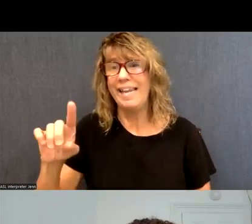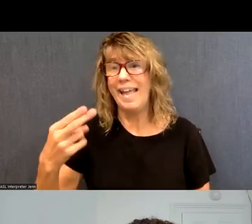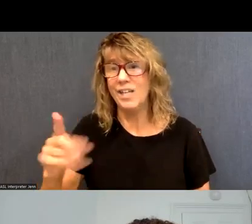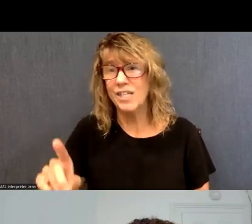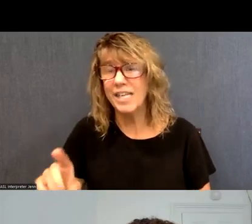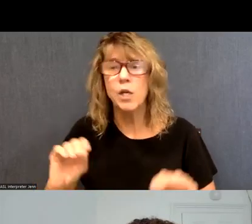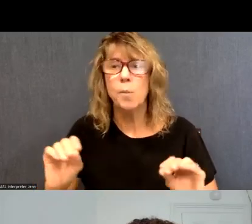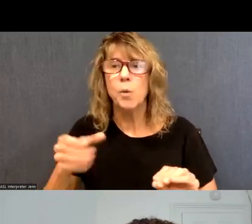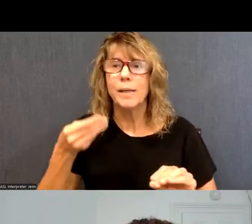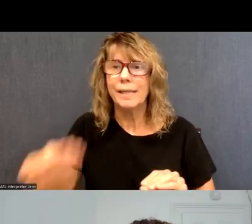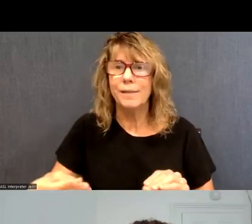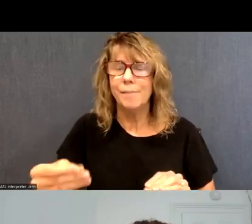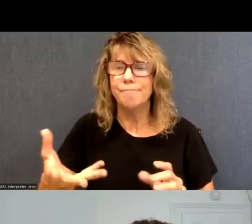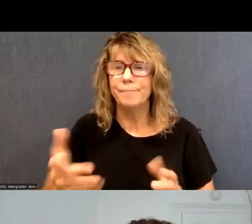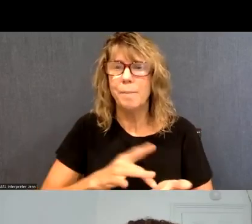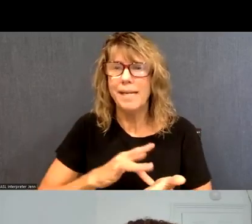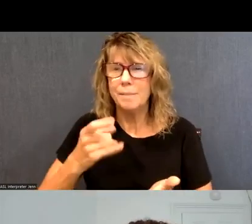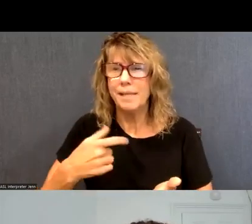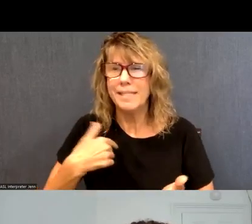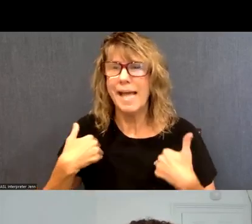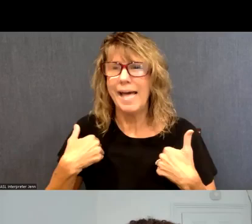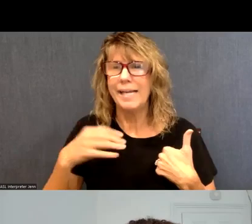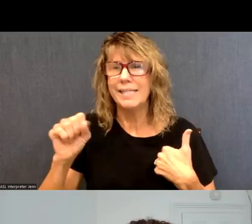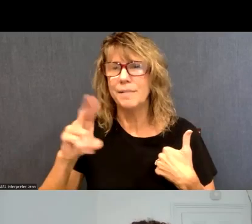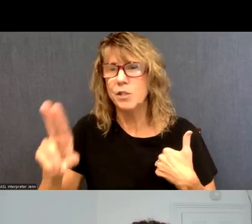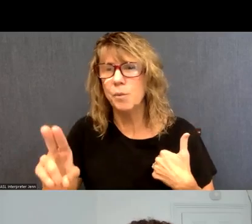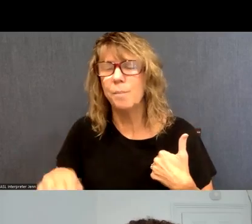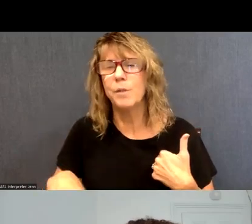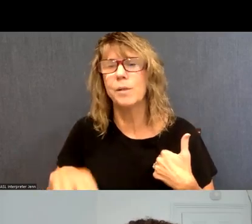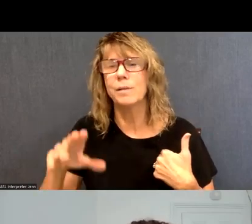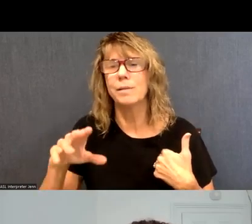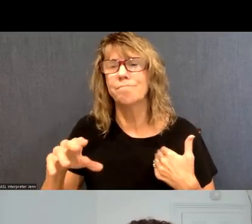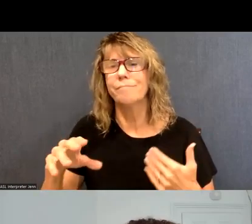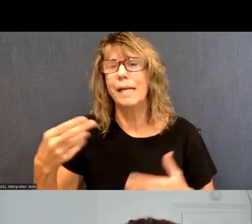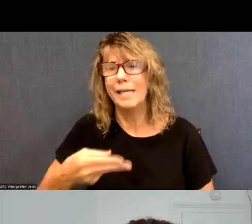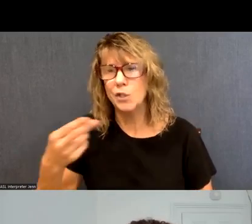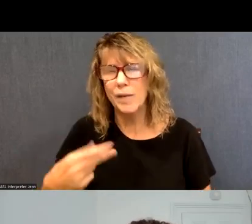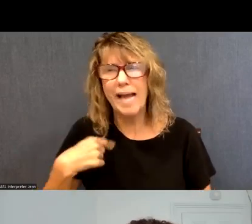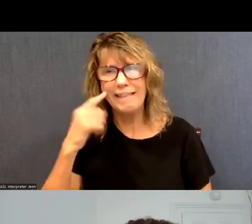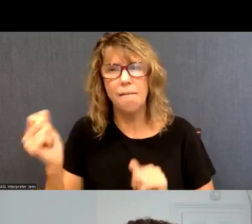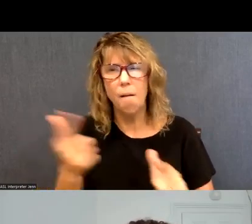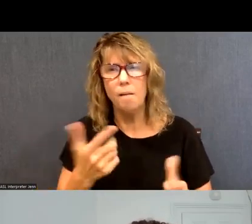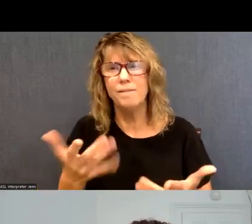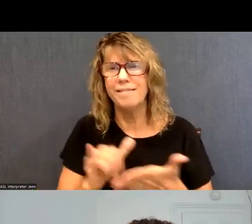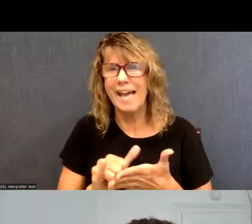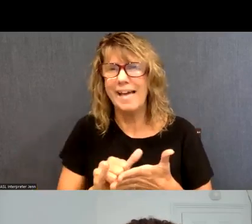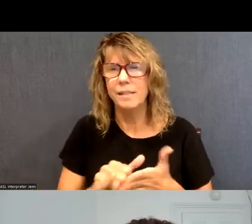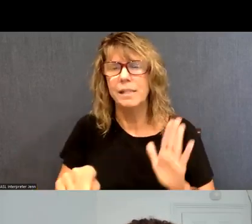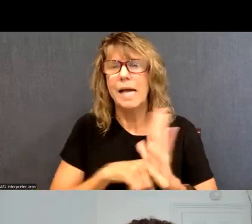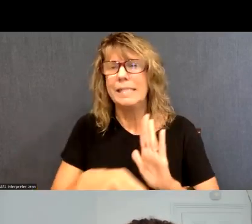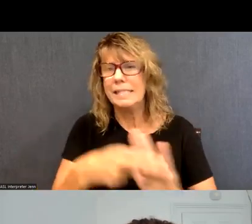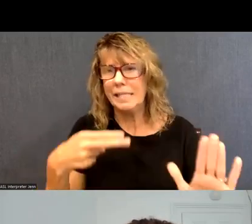would give them stimulants because they had a substance use history. And, you know, all that stigma, I think also plays into,